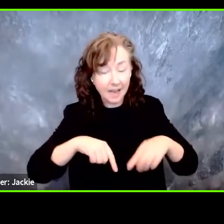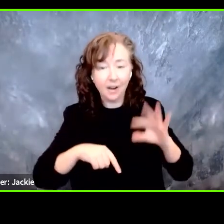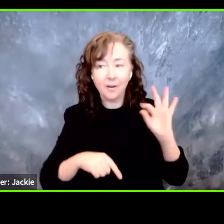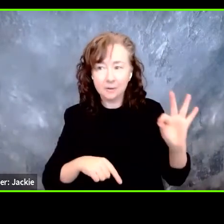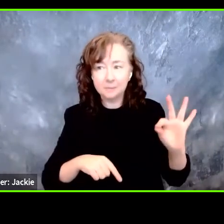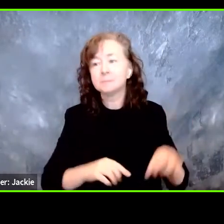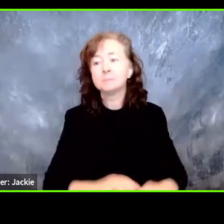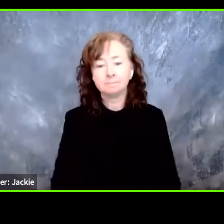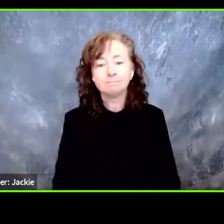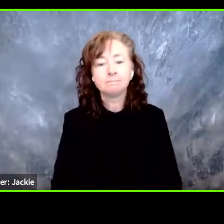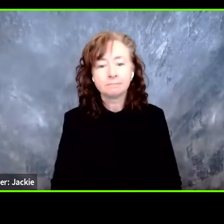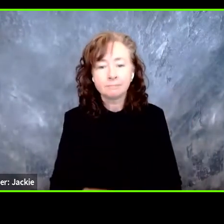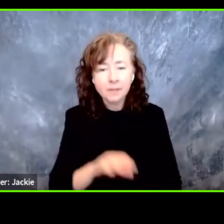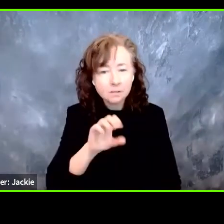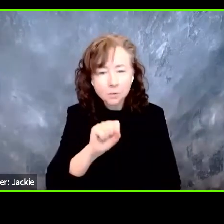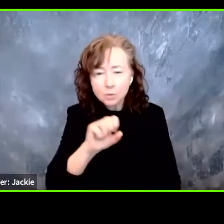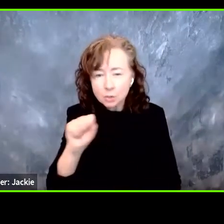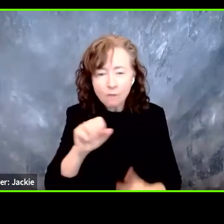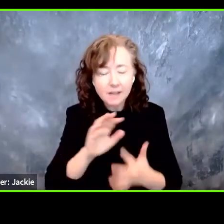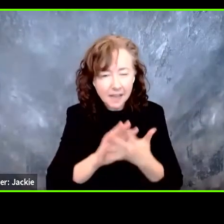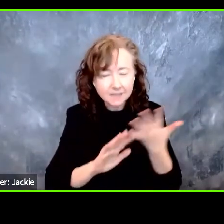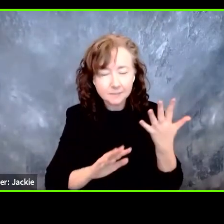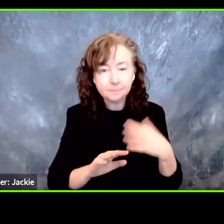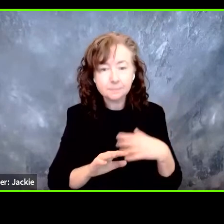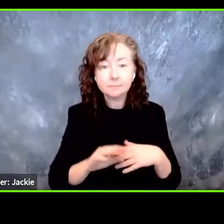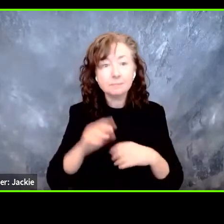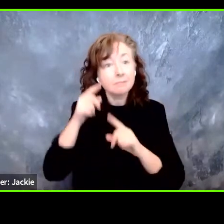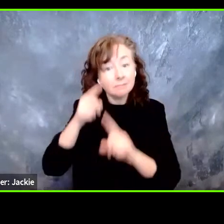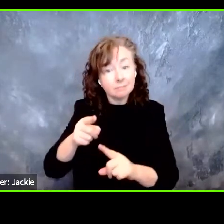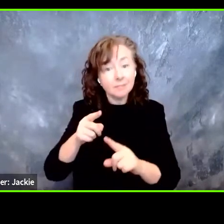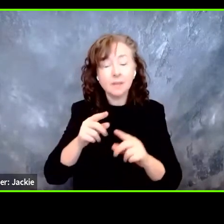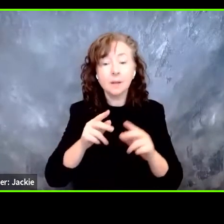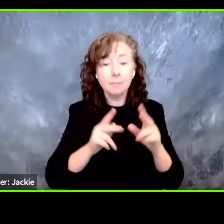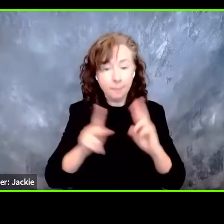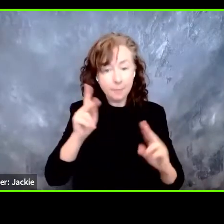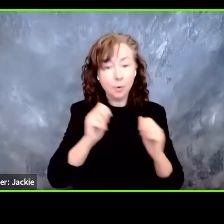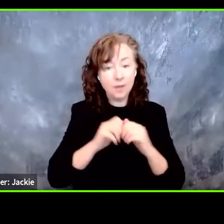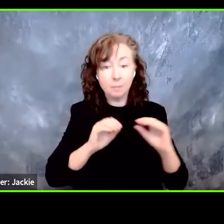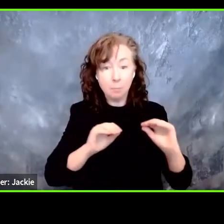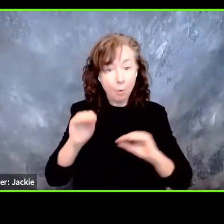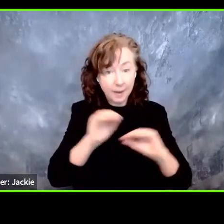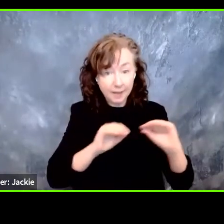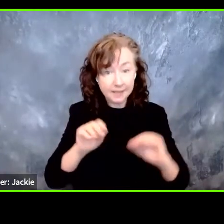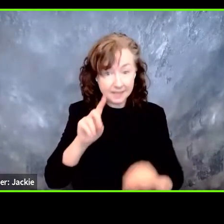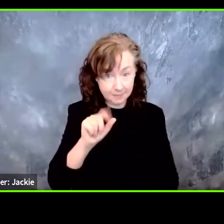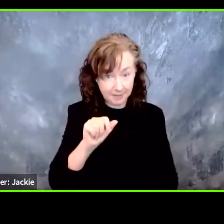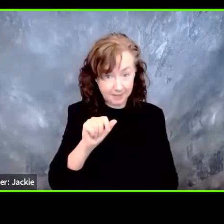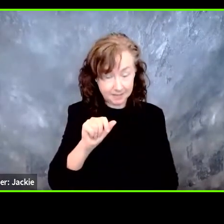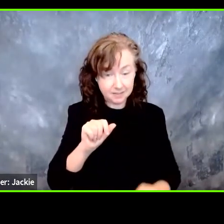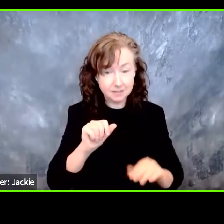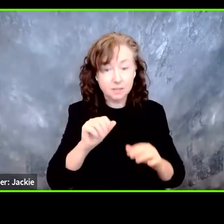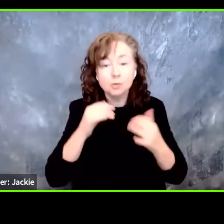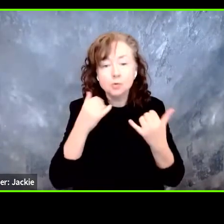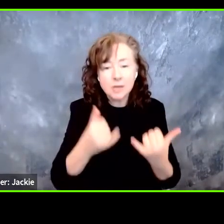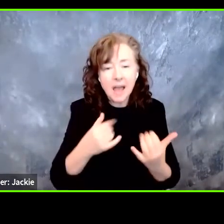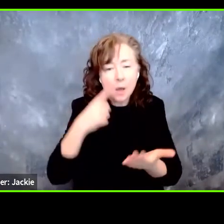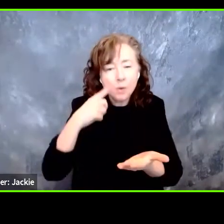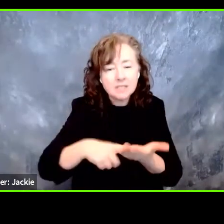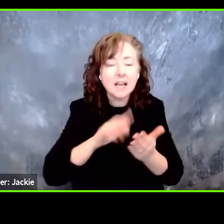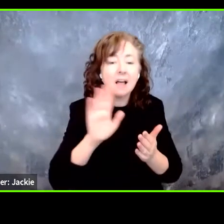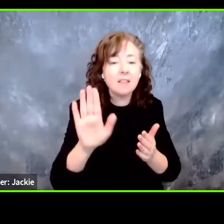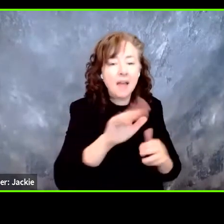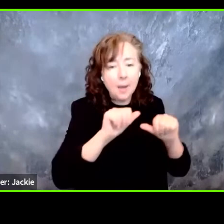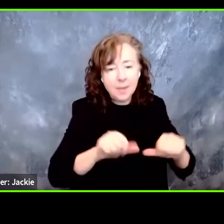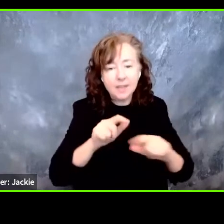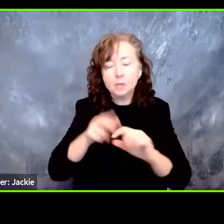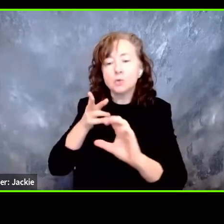accessibility for passengers with mobility disabilities and entering and exiting vehicles. We will begin